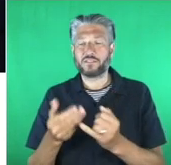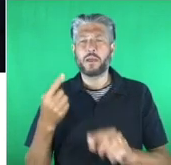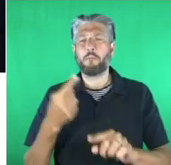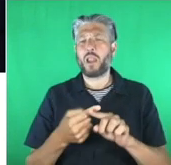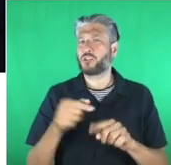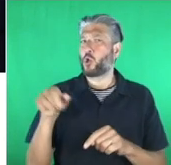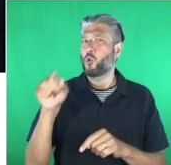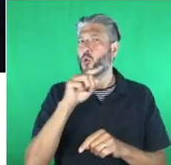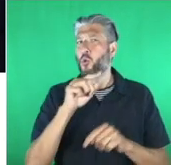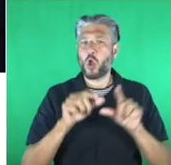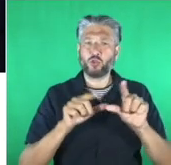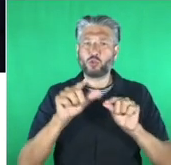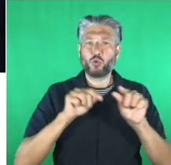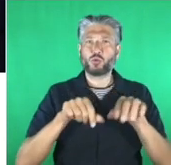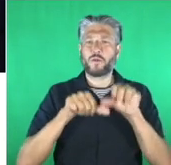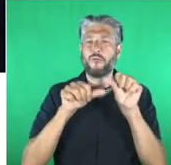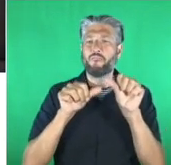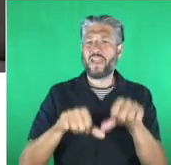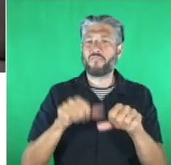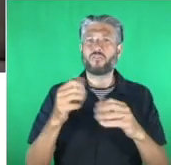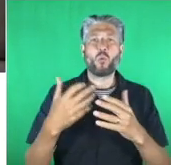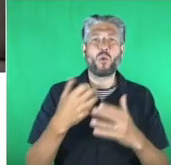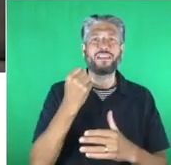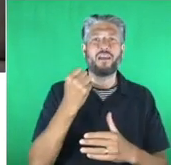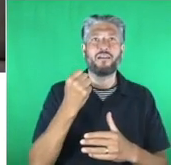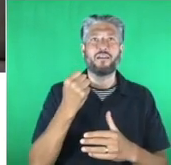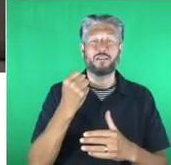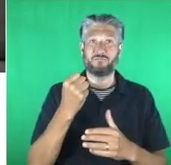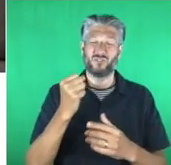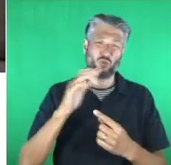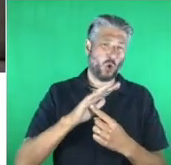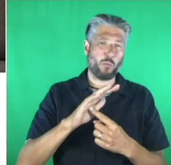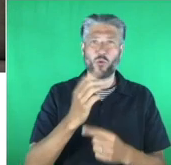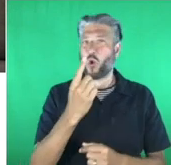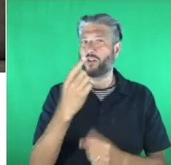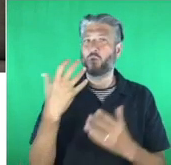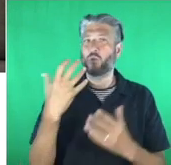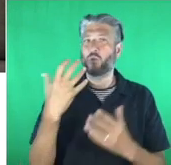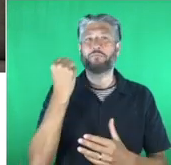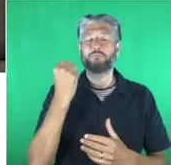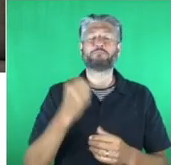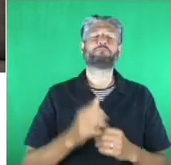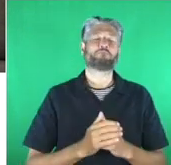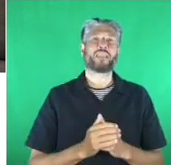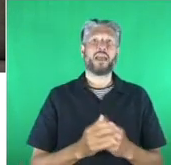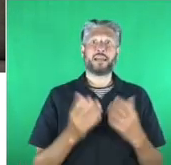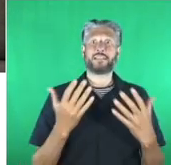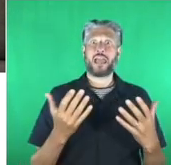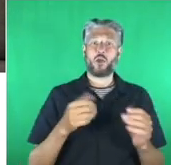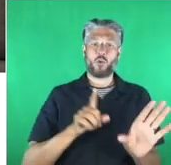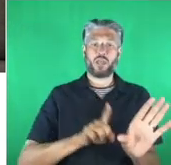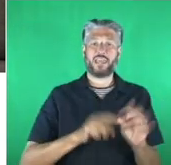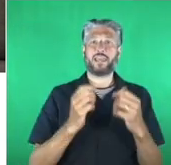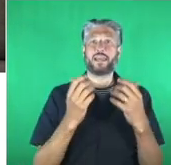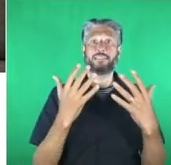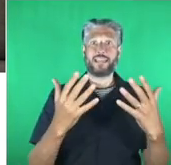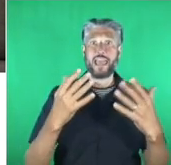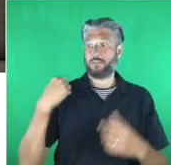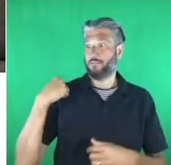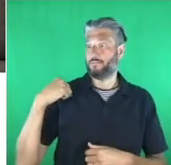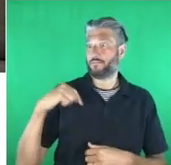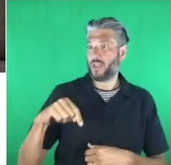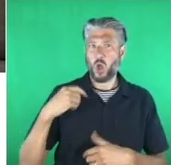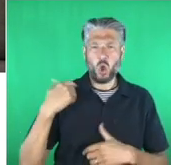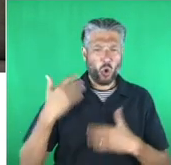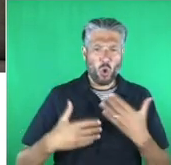award will be decided in the after show party so it's the 10th year of the awards we've come such a long way and so much has changed in the 10 years